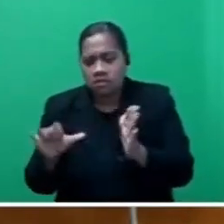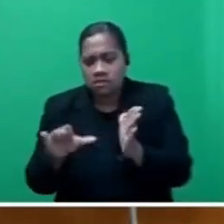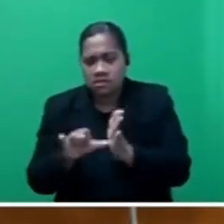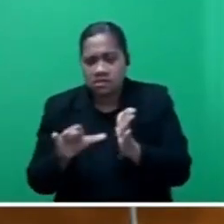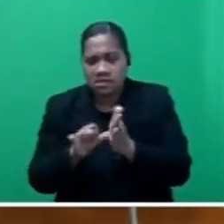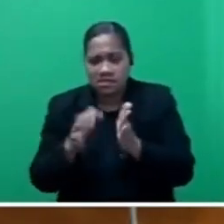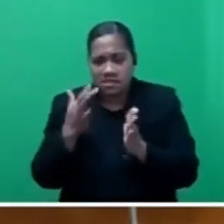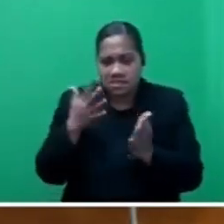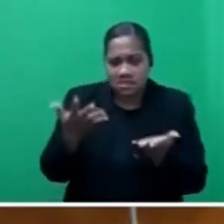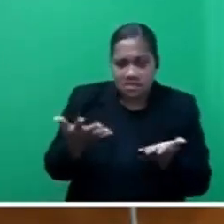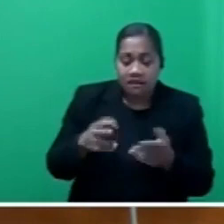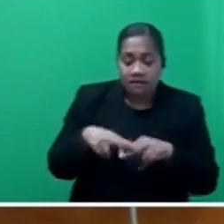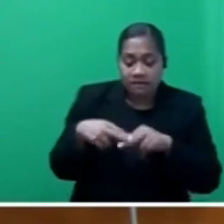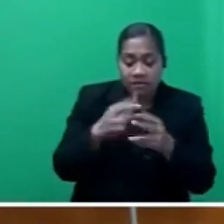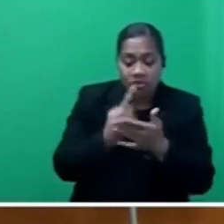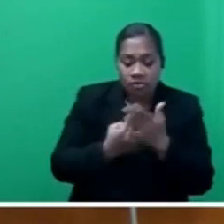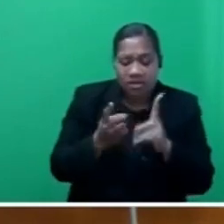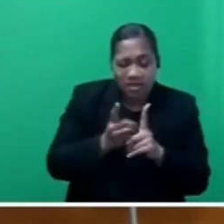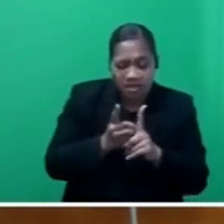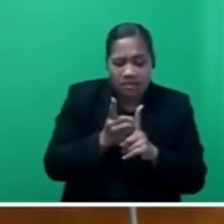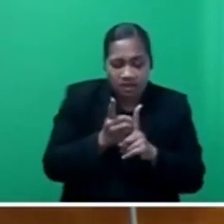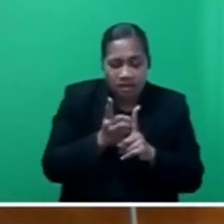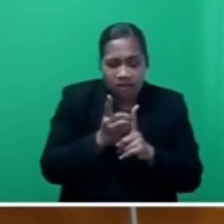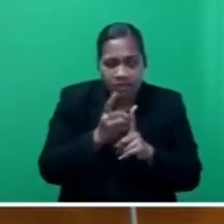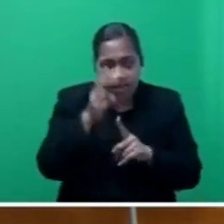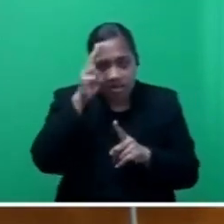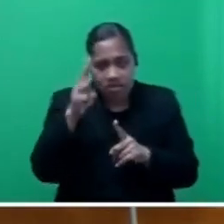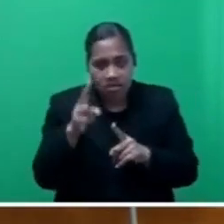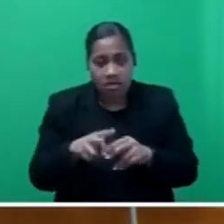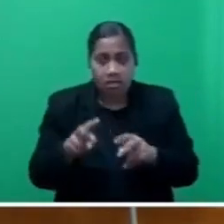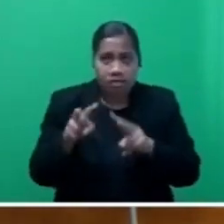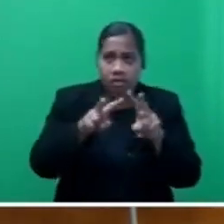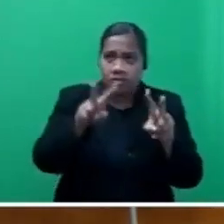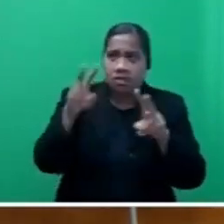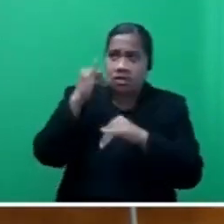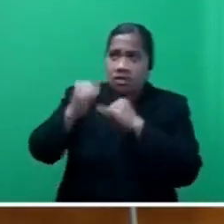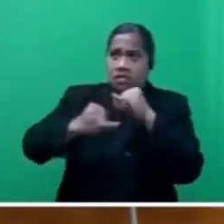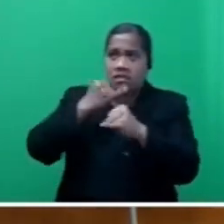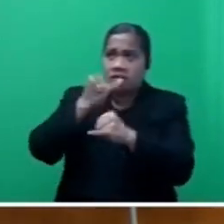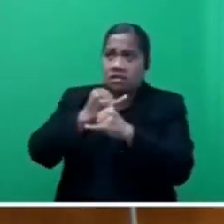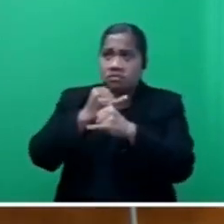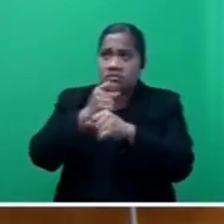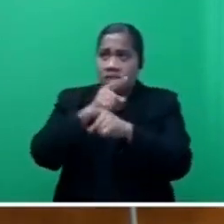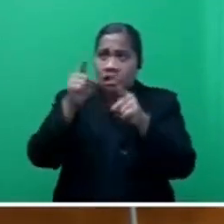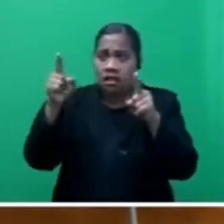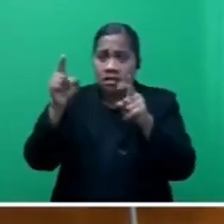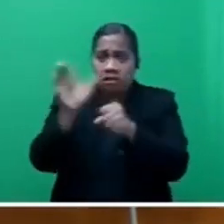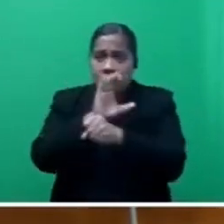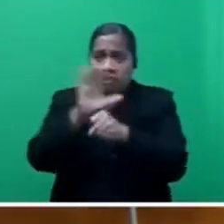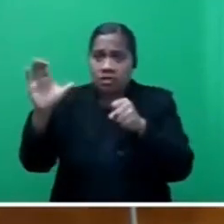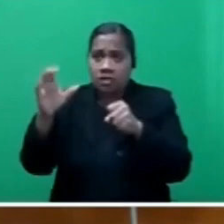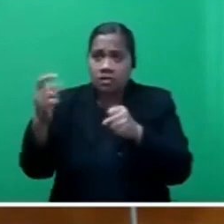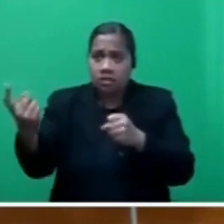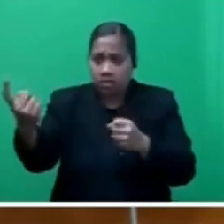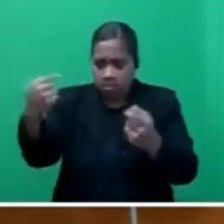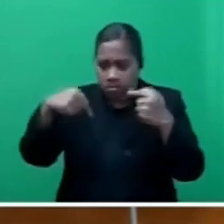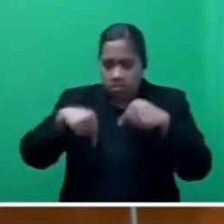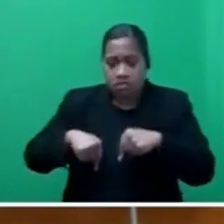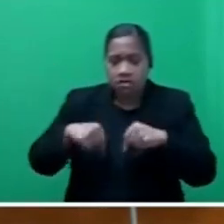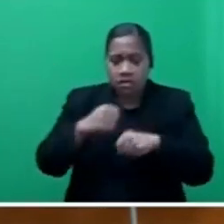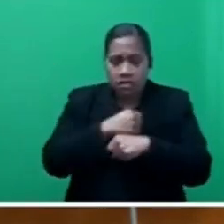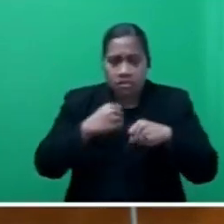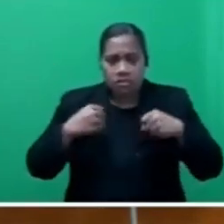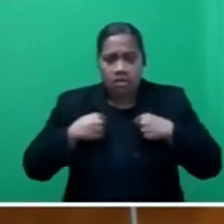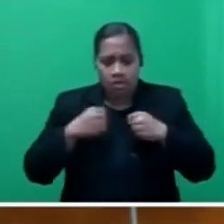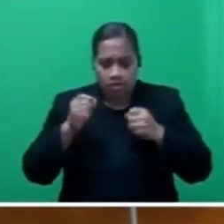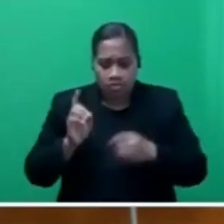only a developing nation, and yet we've seen international real estate companies entering our domestic markets. The Honorable Minister, in his